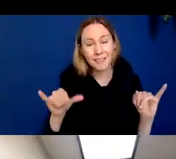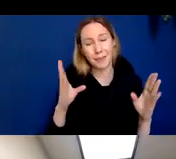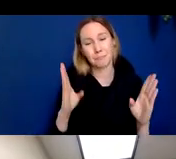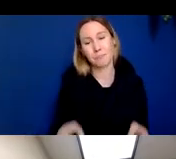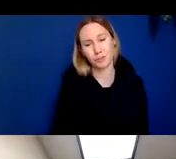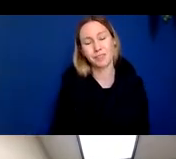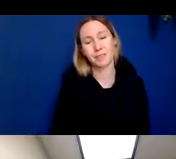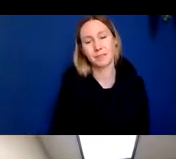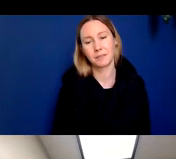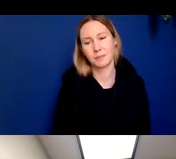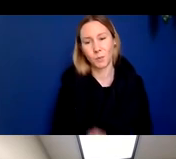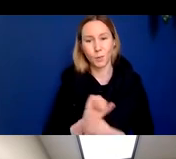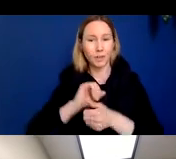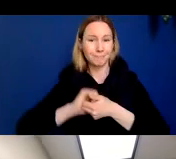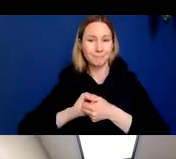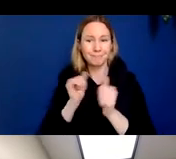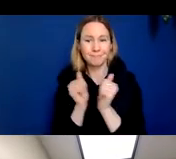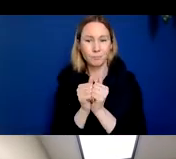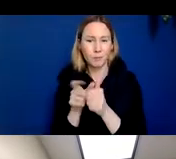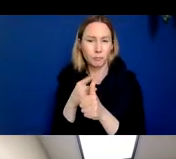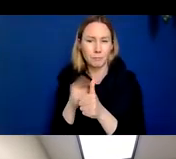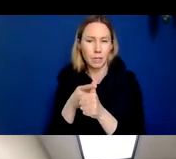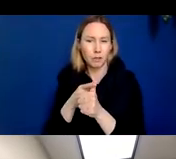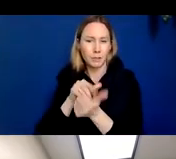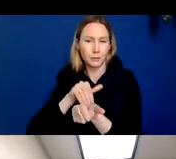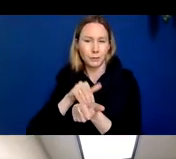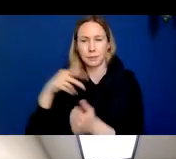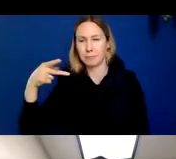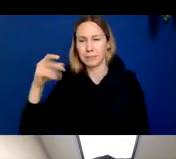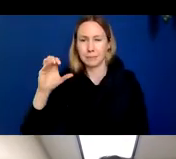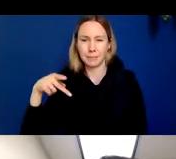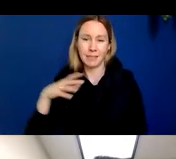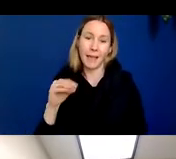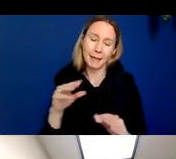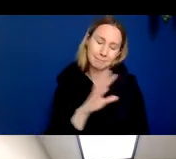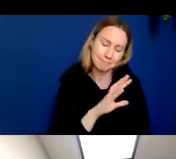And we work collaboratively with the primary care providers and obviously with the patient and the family.